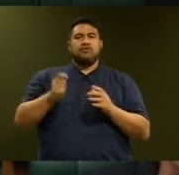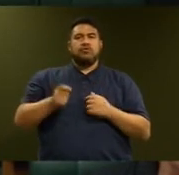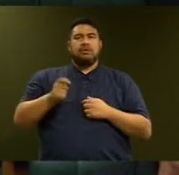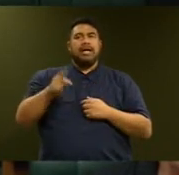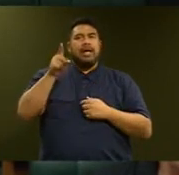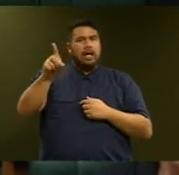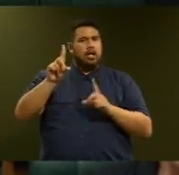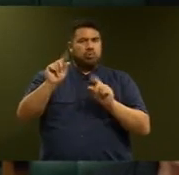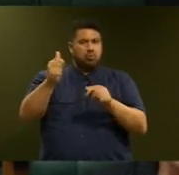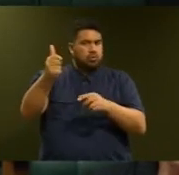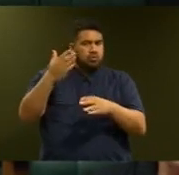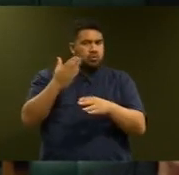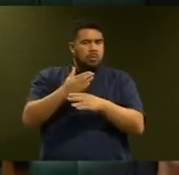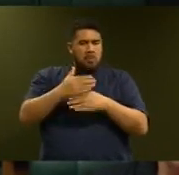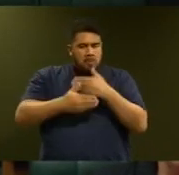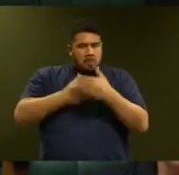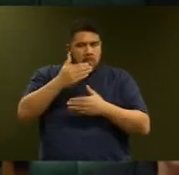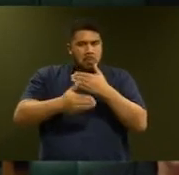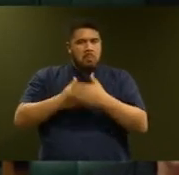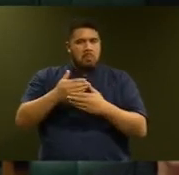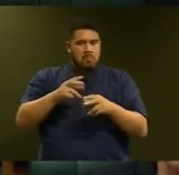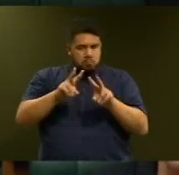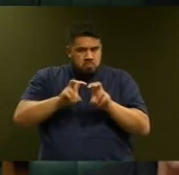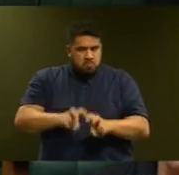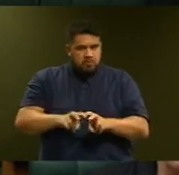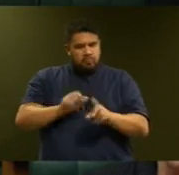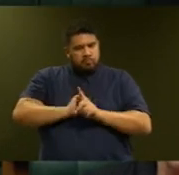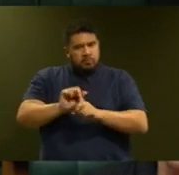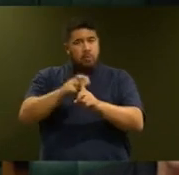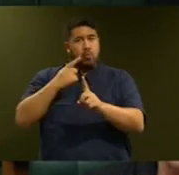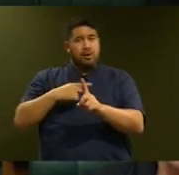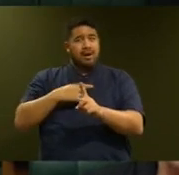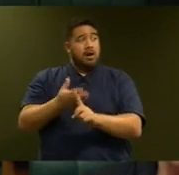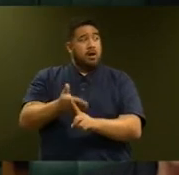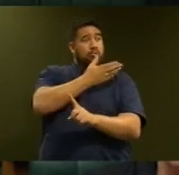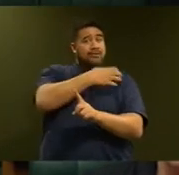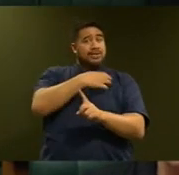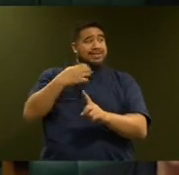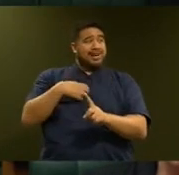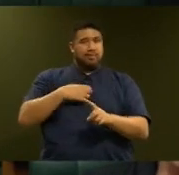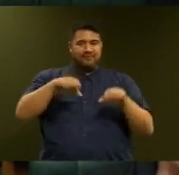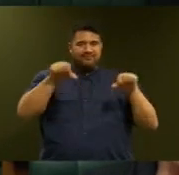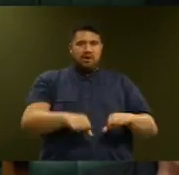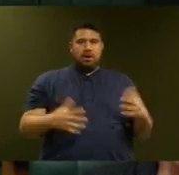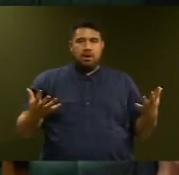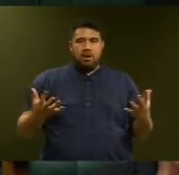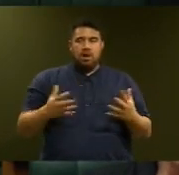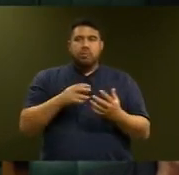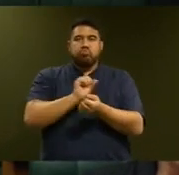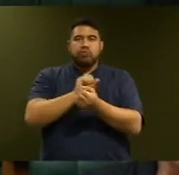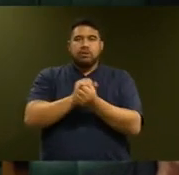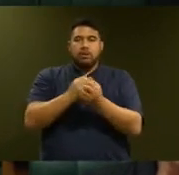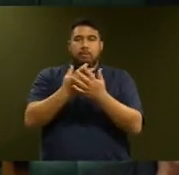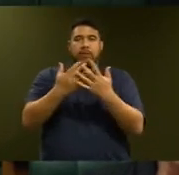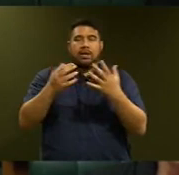addressing the complete failure that has been left by the previous government that allowed the prison population to grow, had